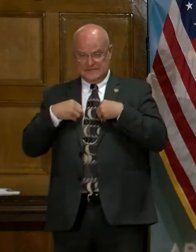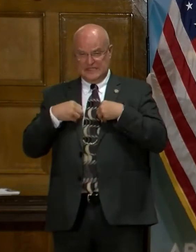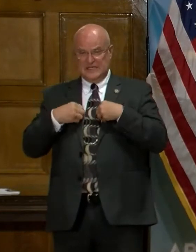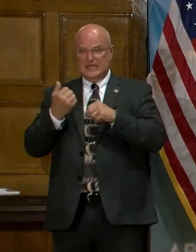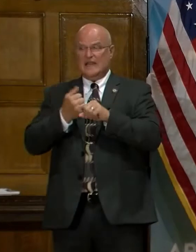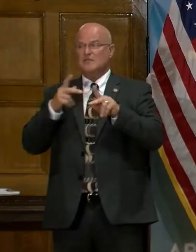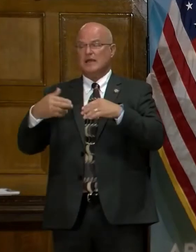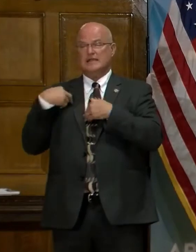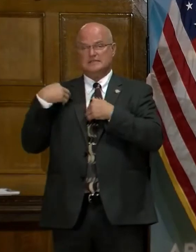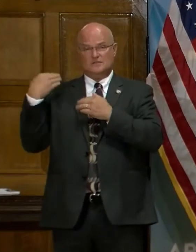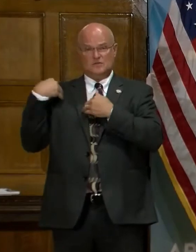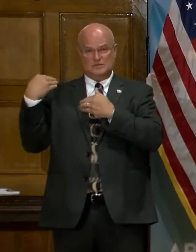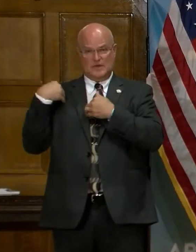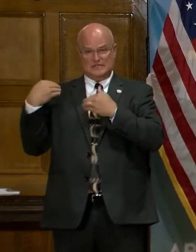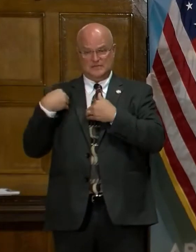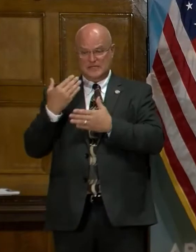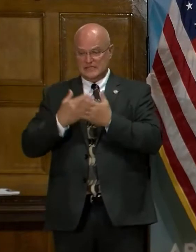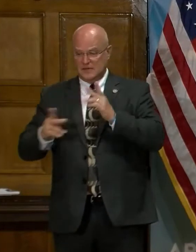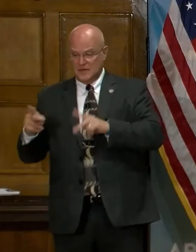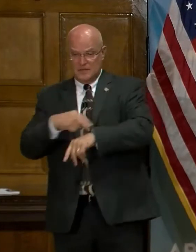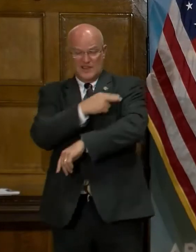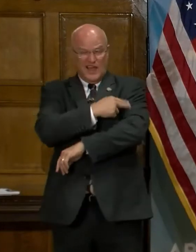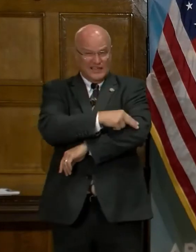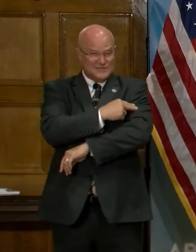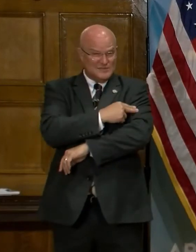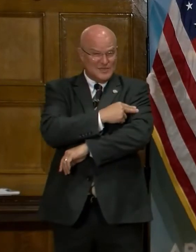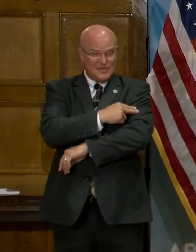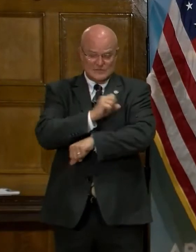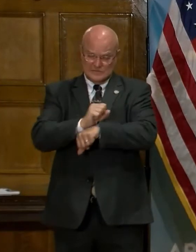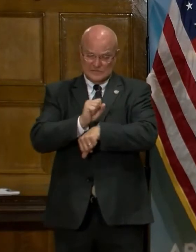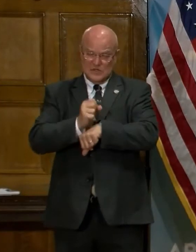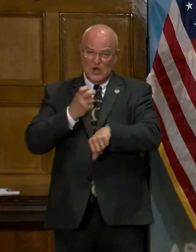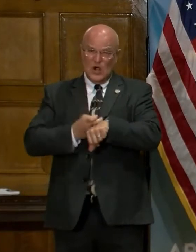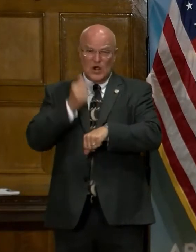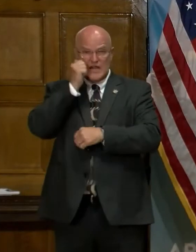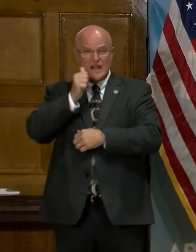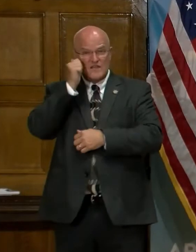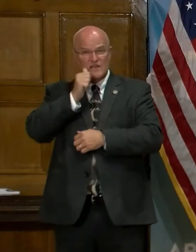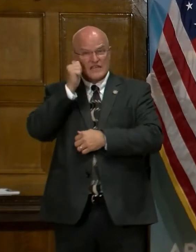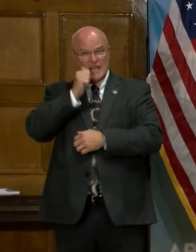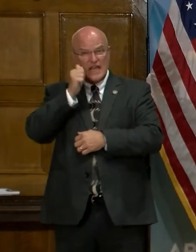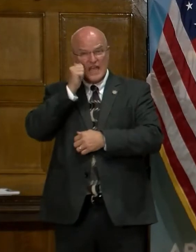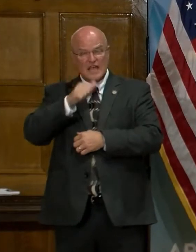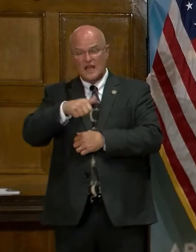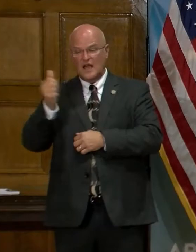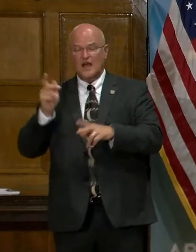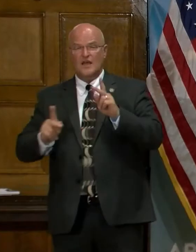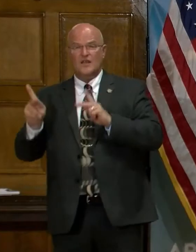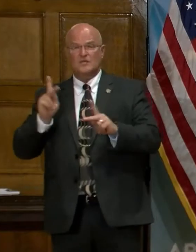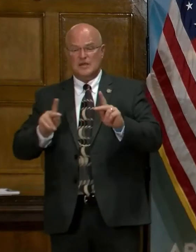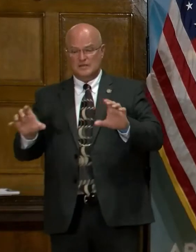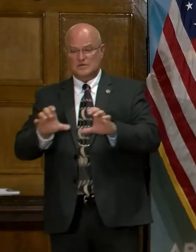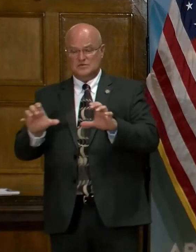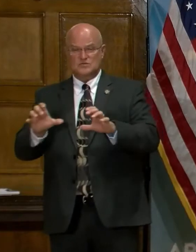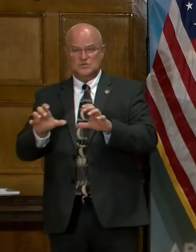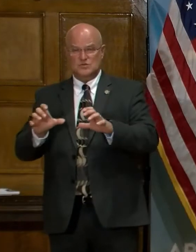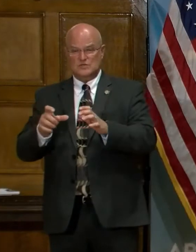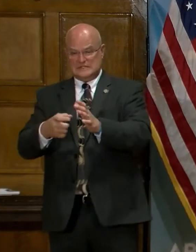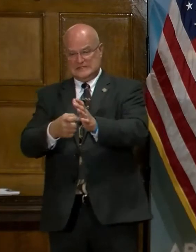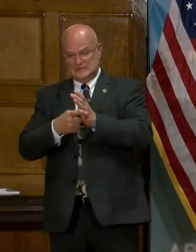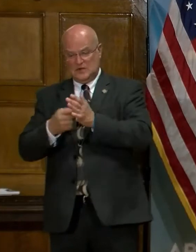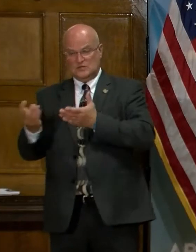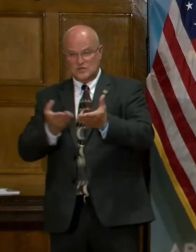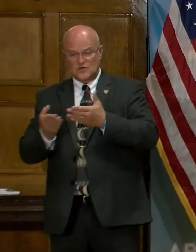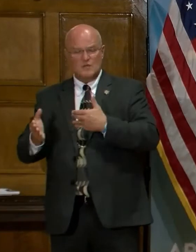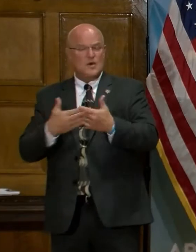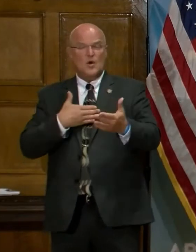everybody has a role to play. Some people are in the hospital working hard every day. Others are doing essential services,